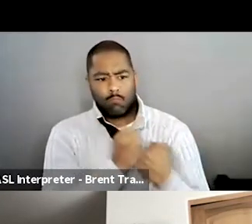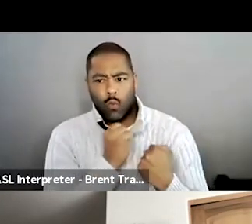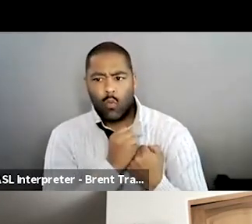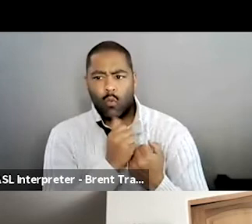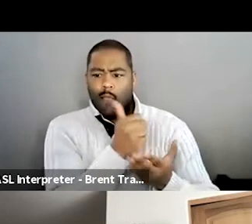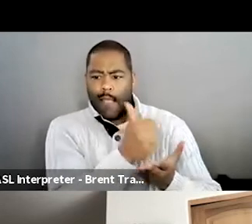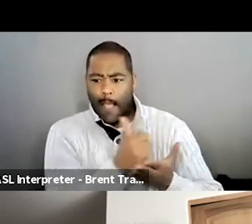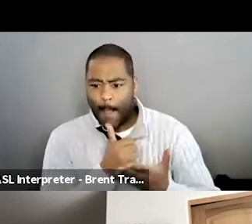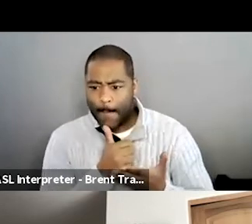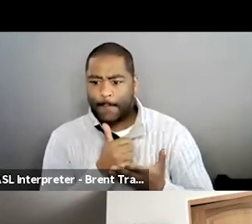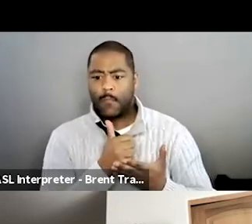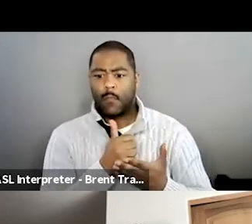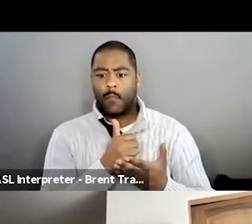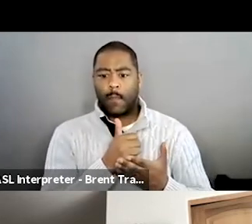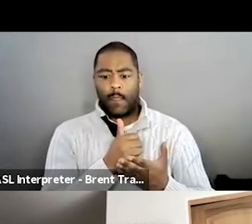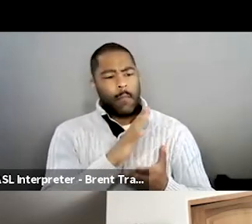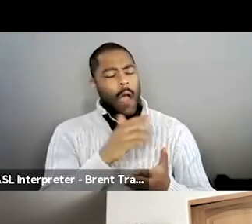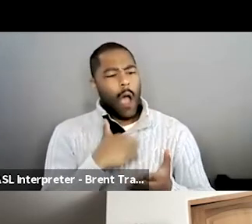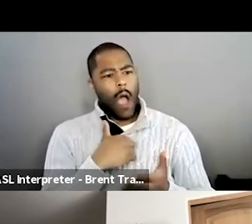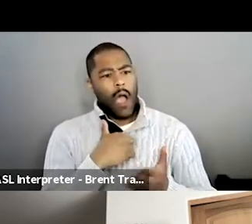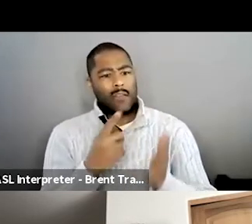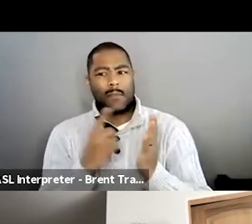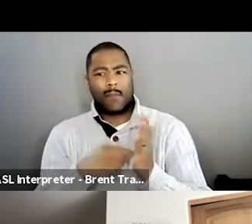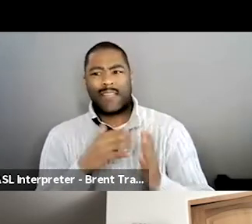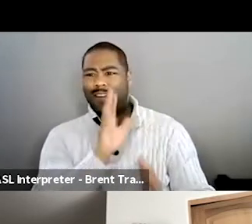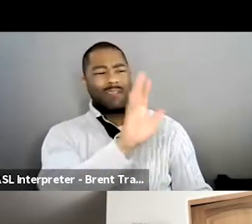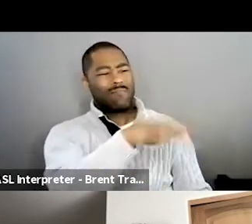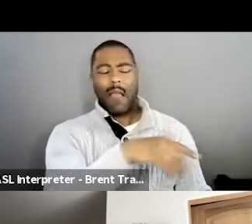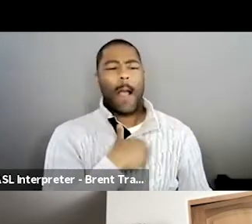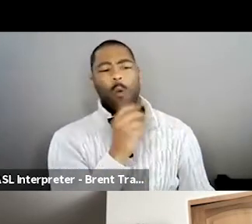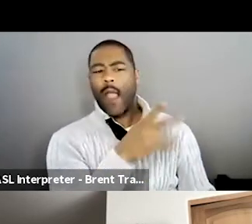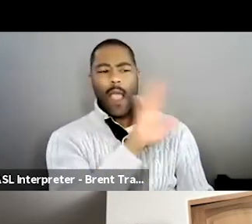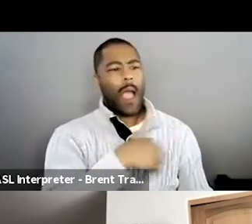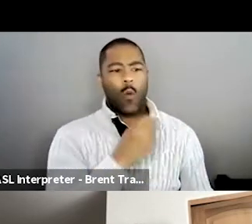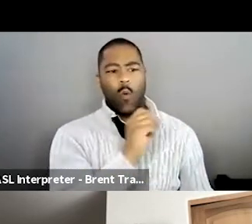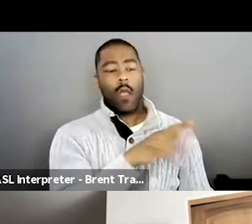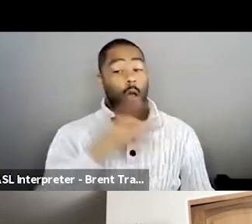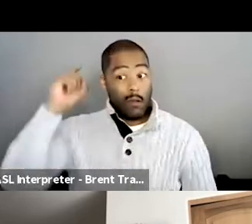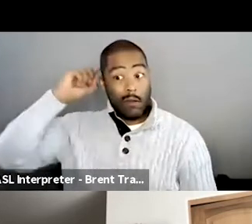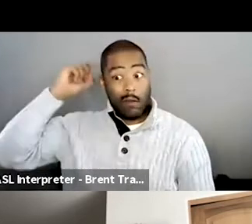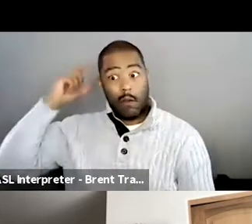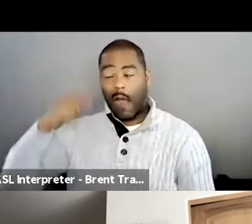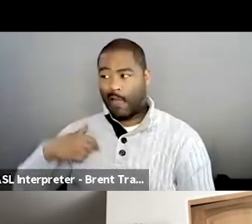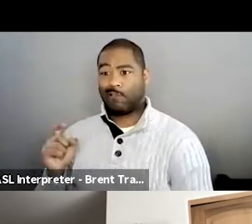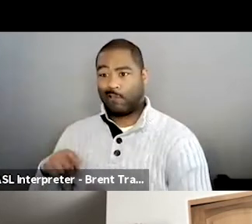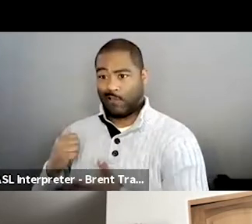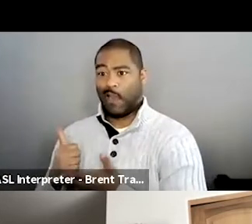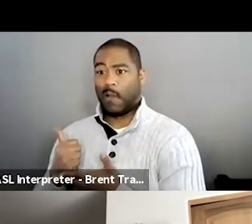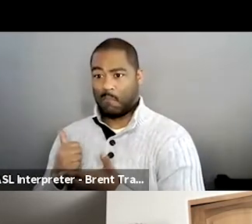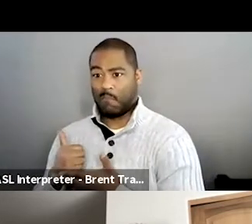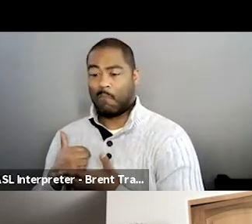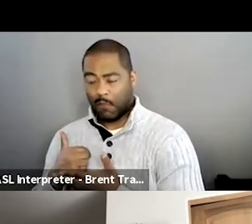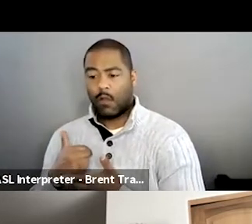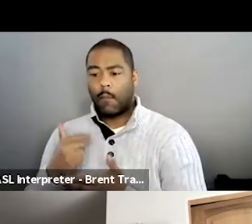mainly because I'm very stubborn and I don't always like to receive help, even if they're capable